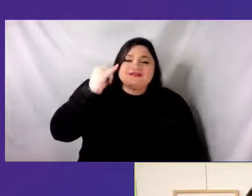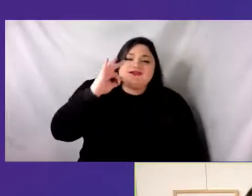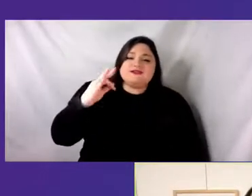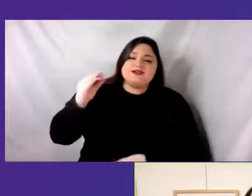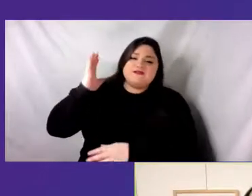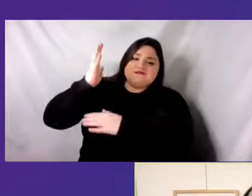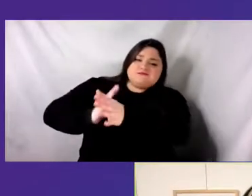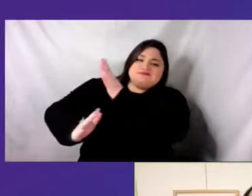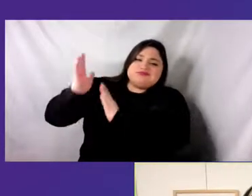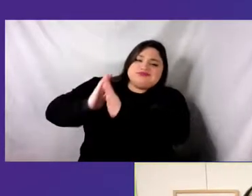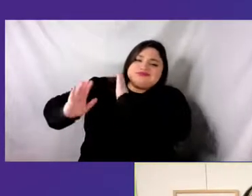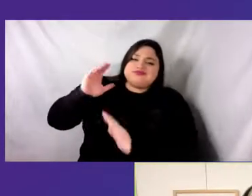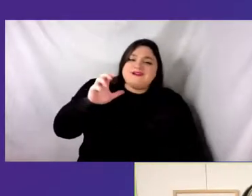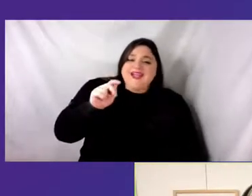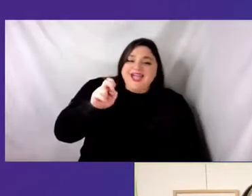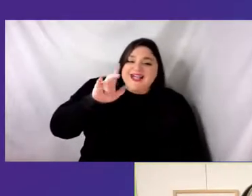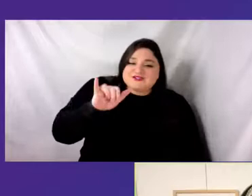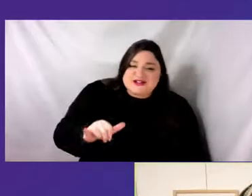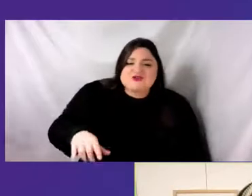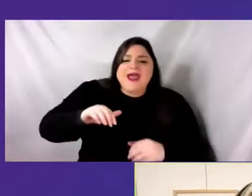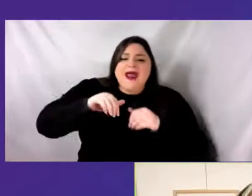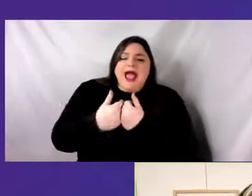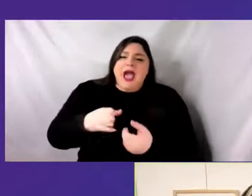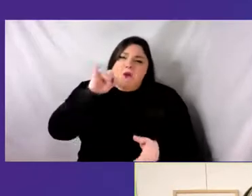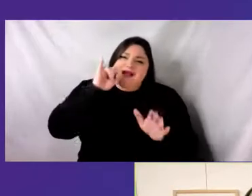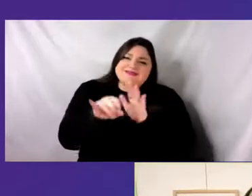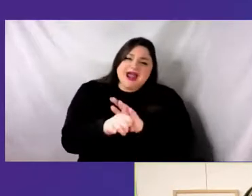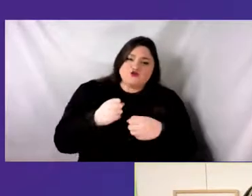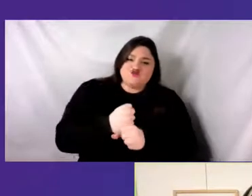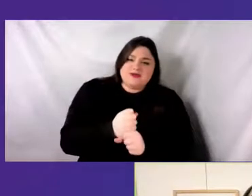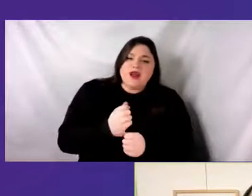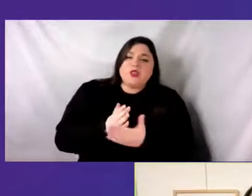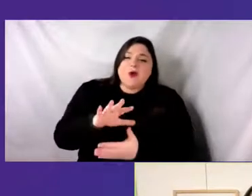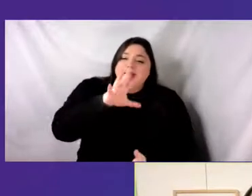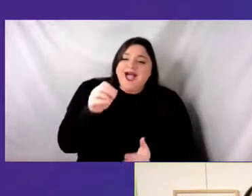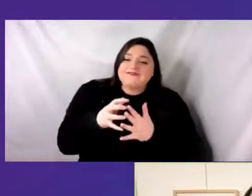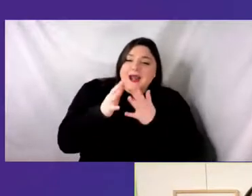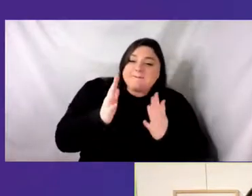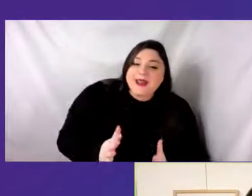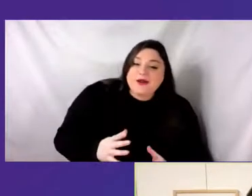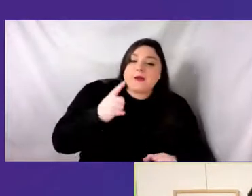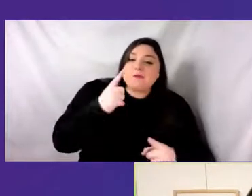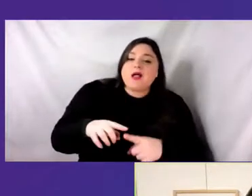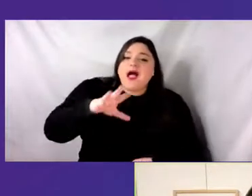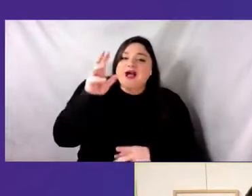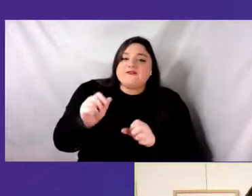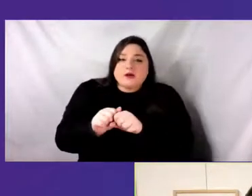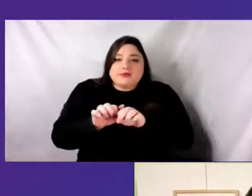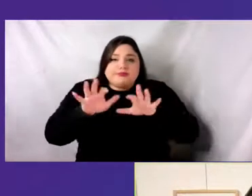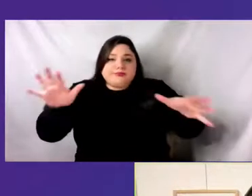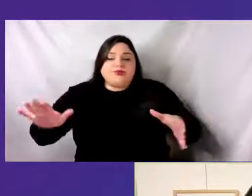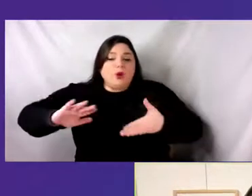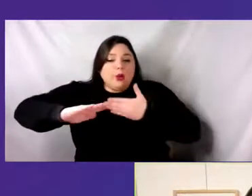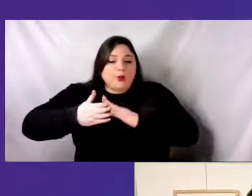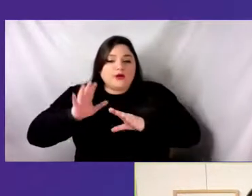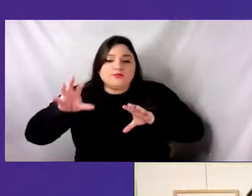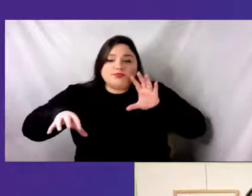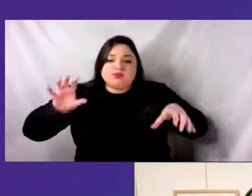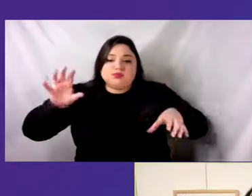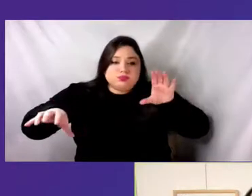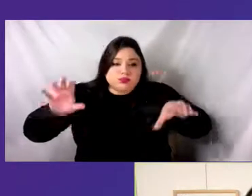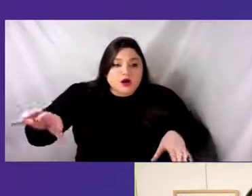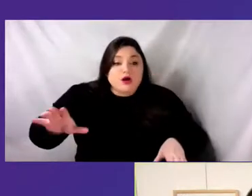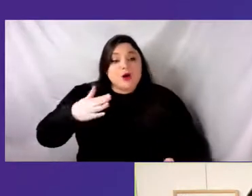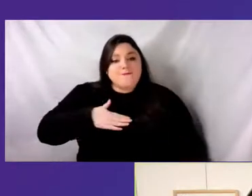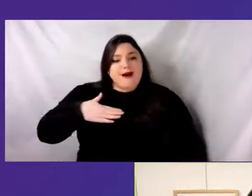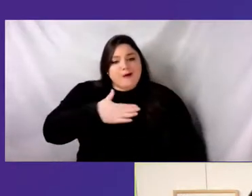So it's really been my pleasure to think about how these generational continuums specifically impact the lives of dance workers in New York City, while